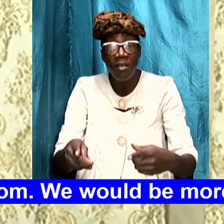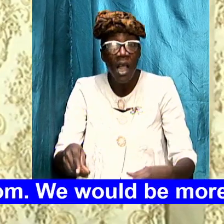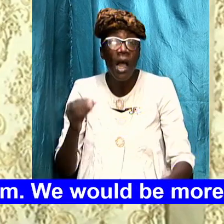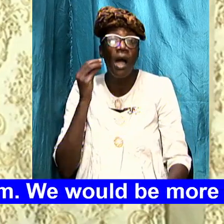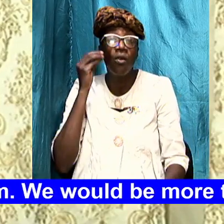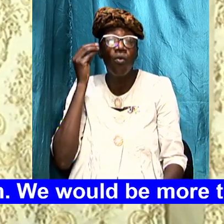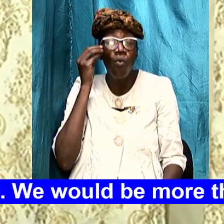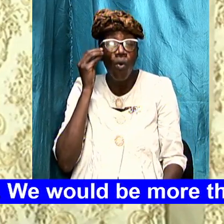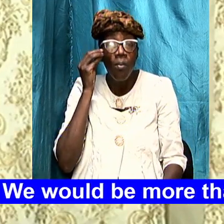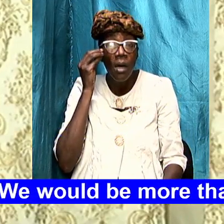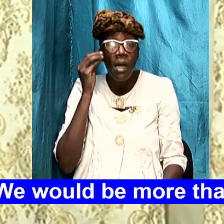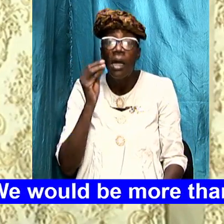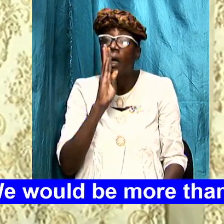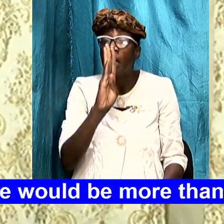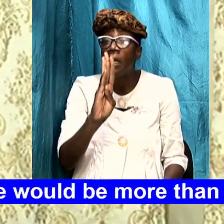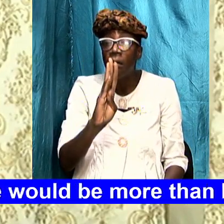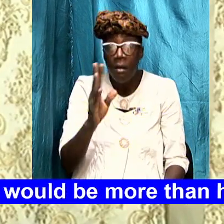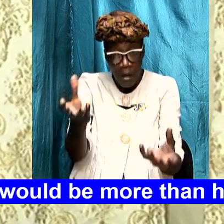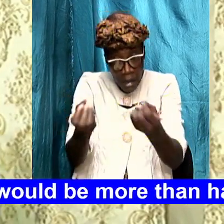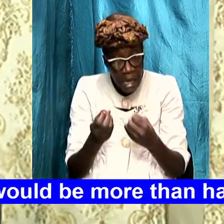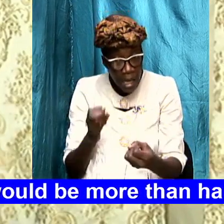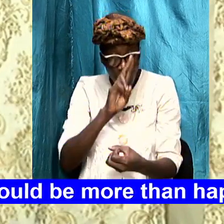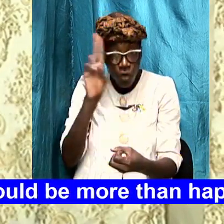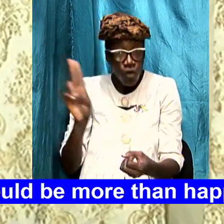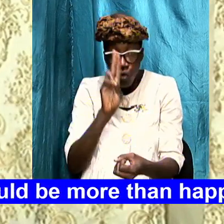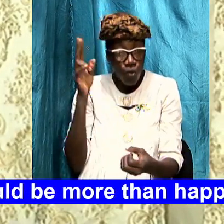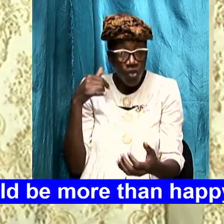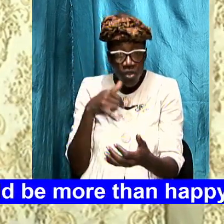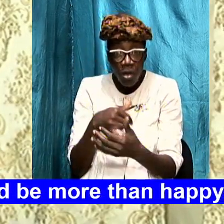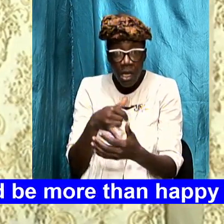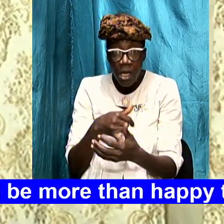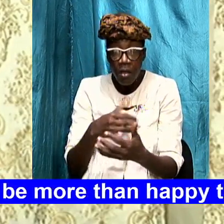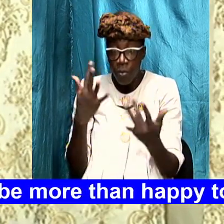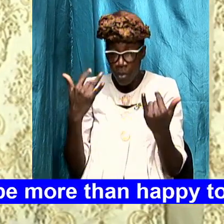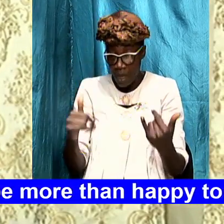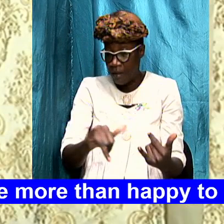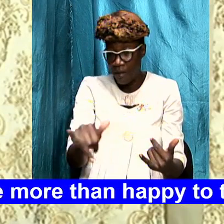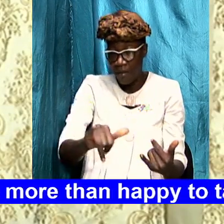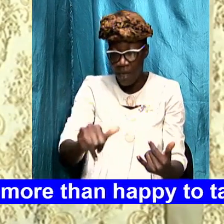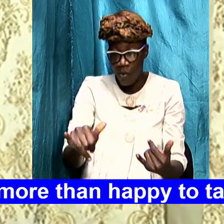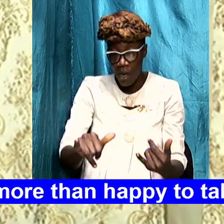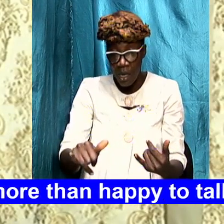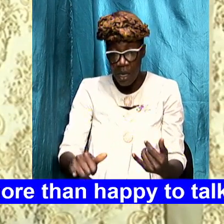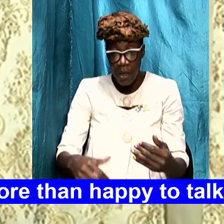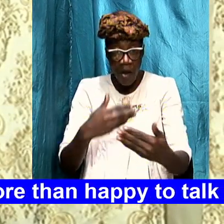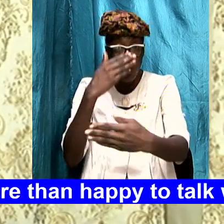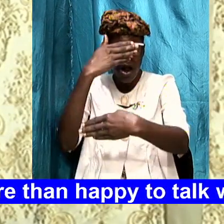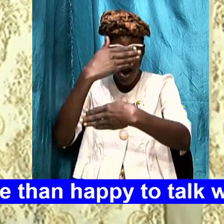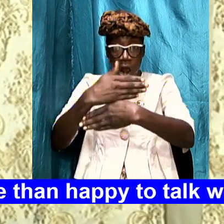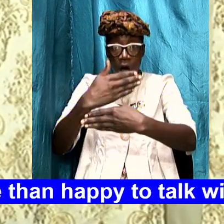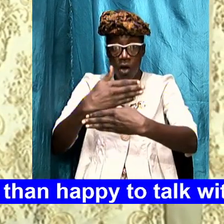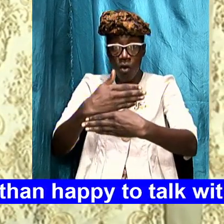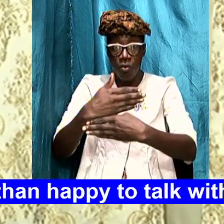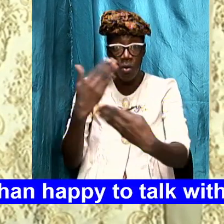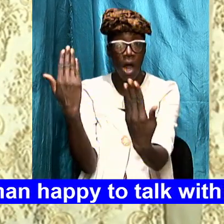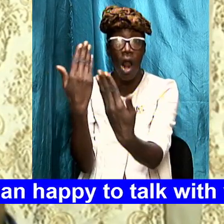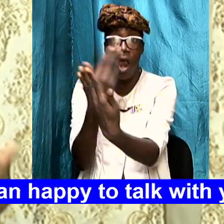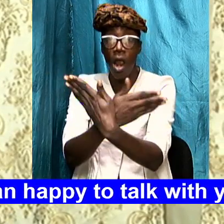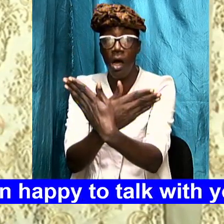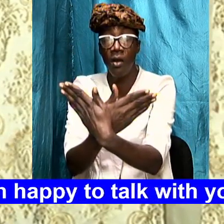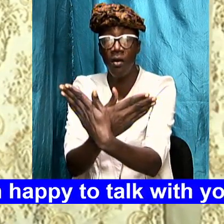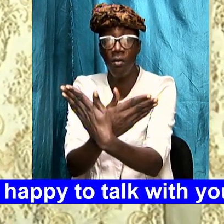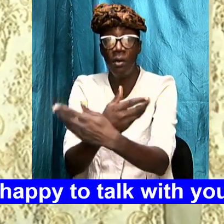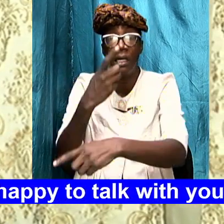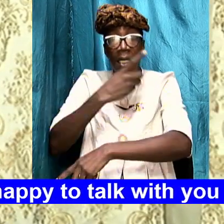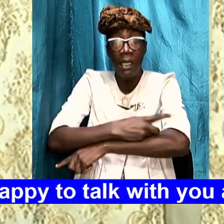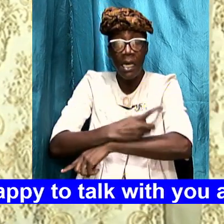because in the same way that they are locked down days now when you can't leave your home you are going to be locked in and